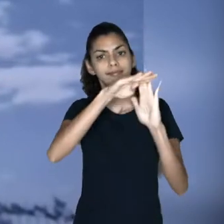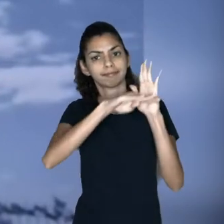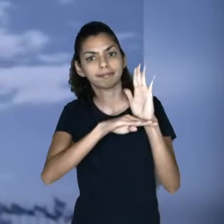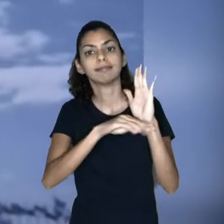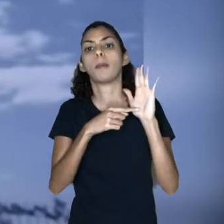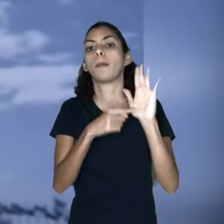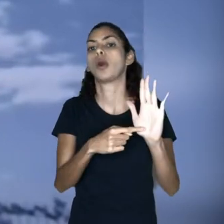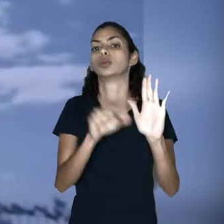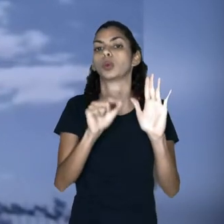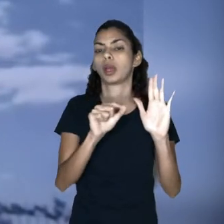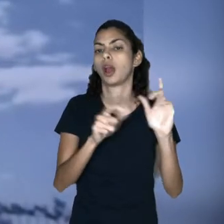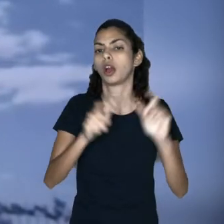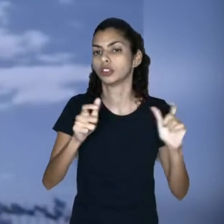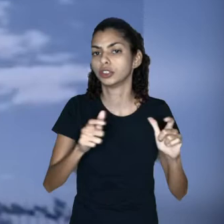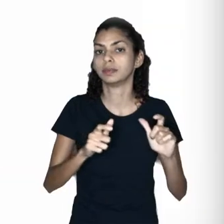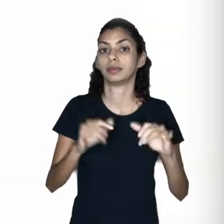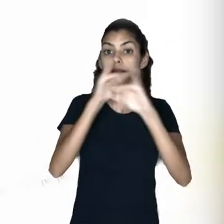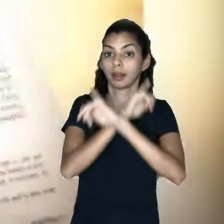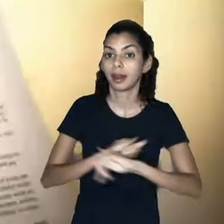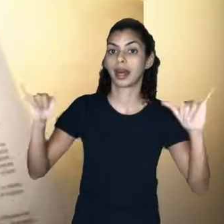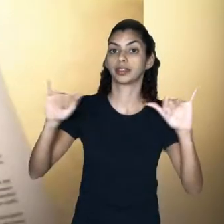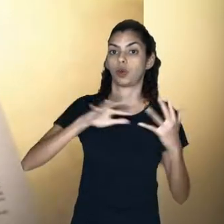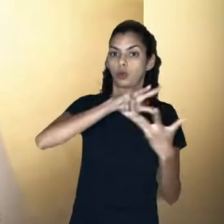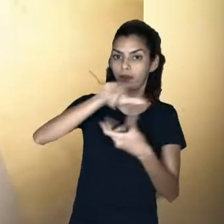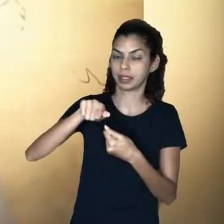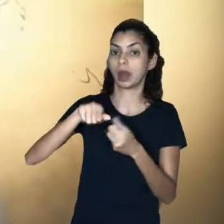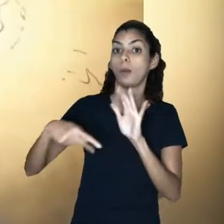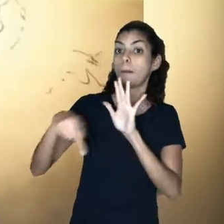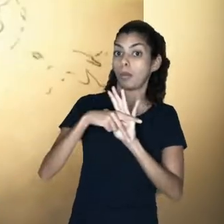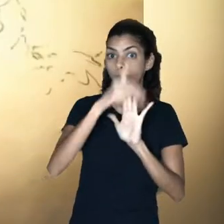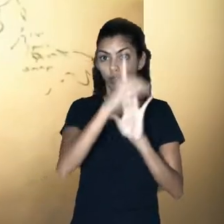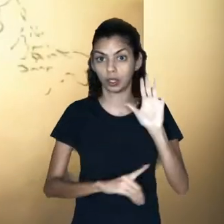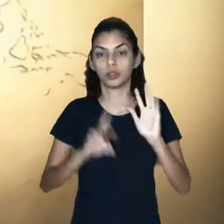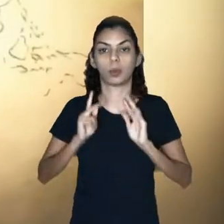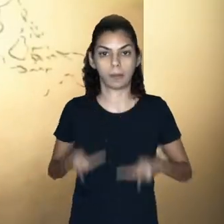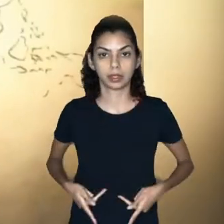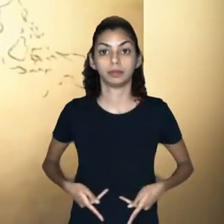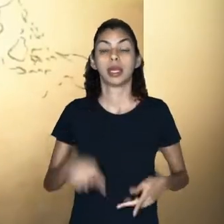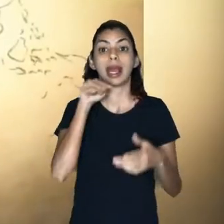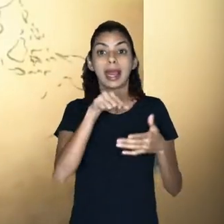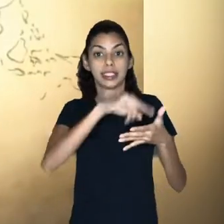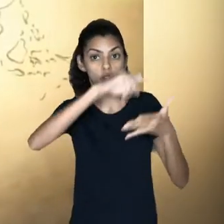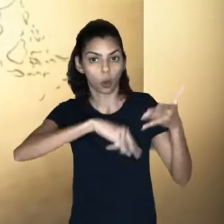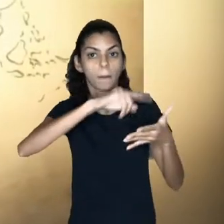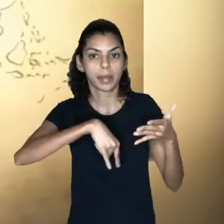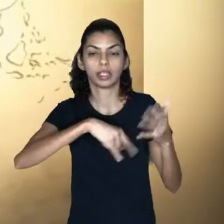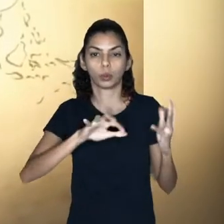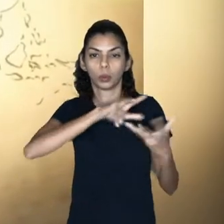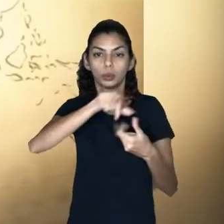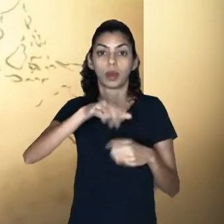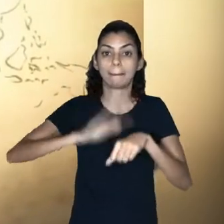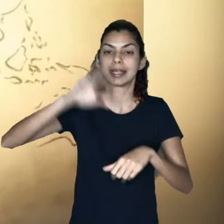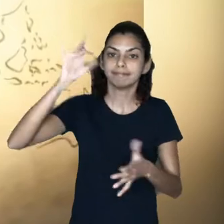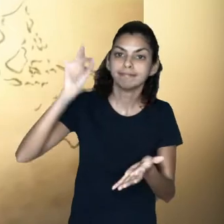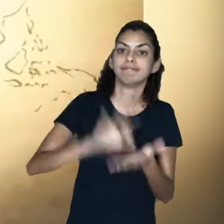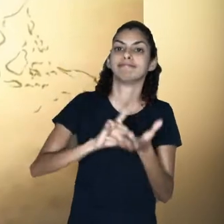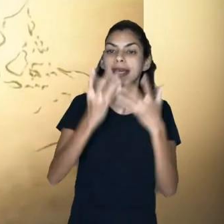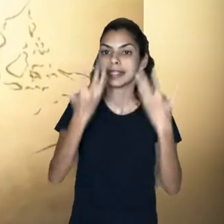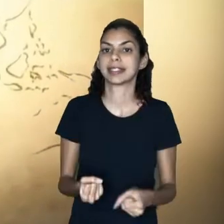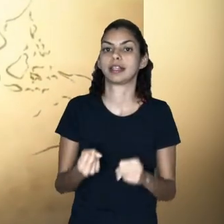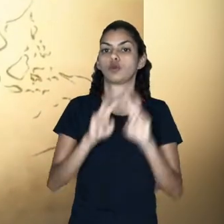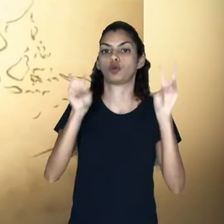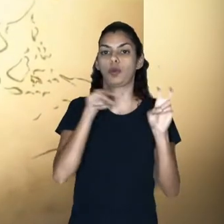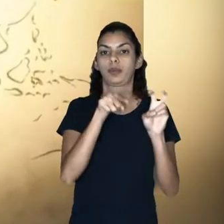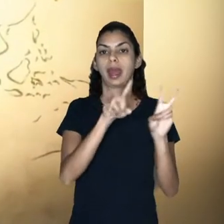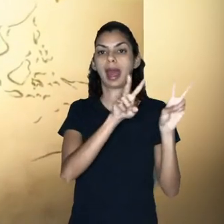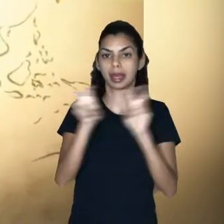They're all listed out in the Universal Declaration of Human Rights, which is the world's most widely accepted document on the subject.